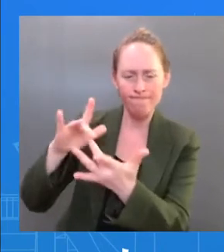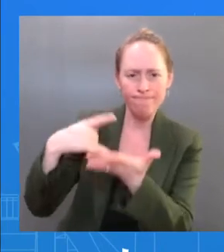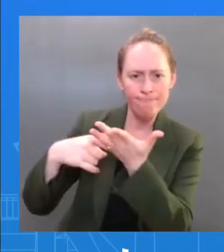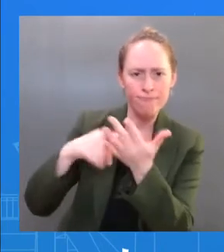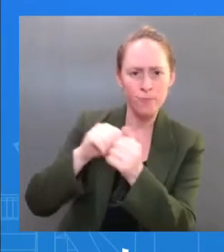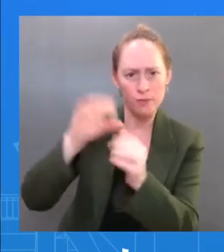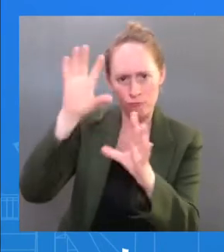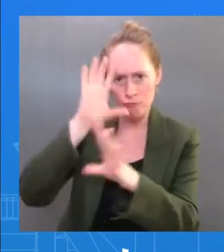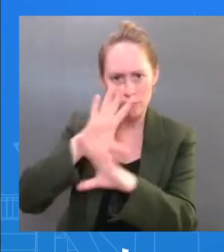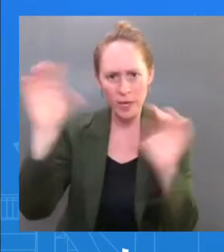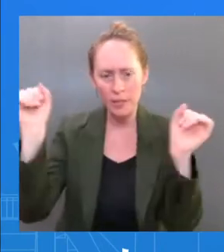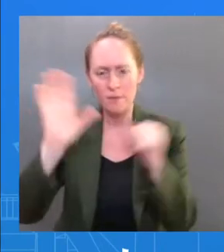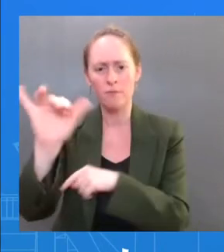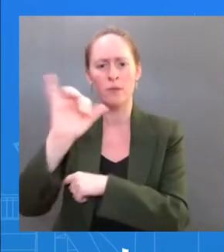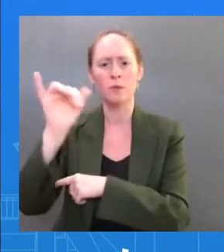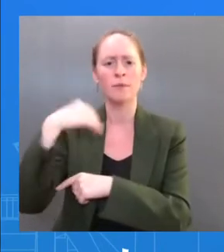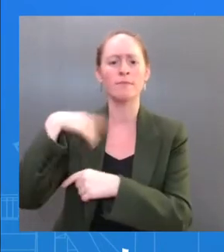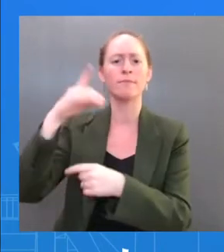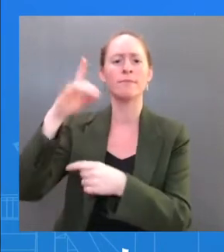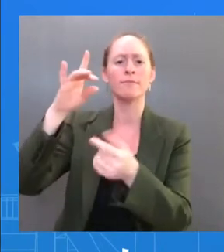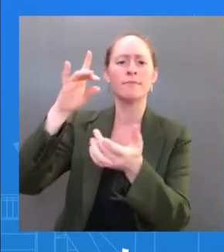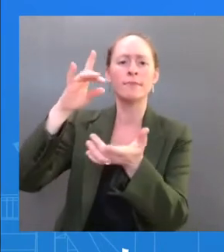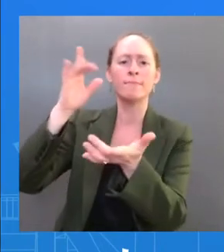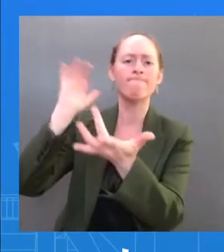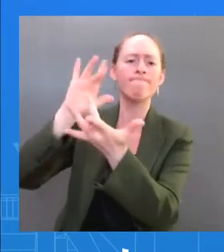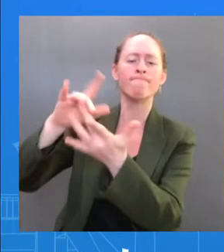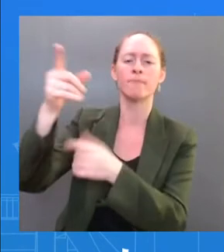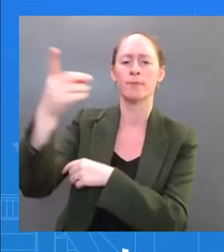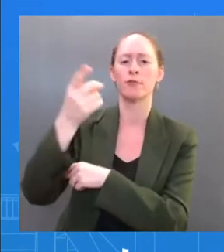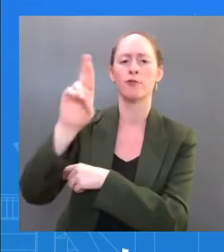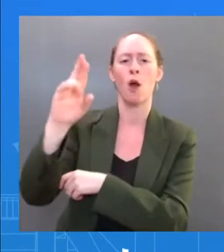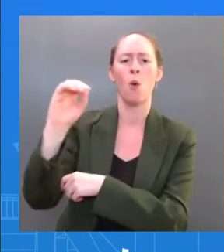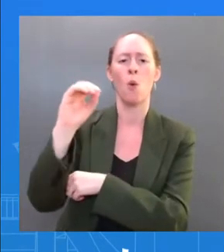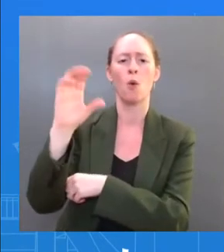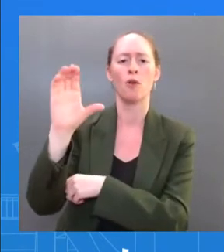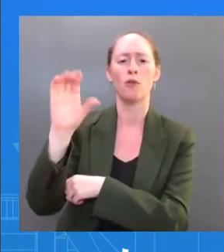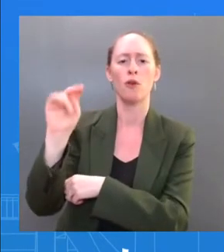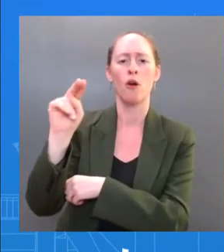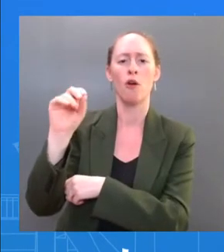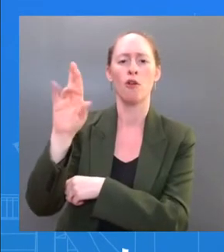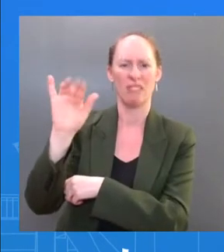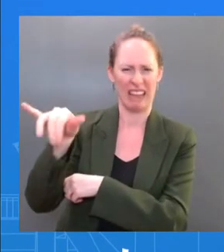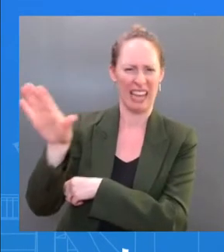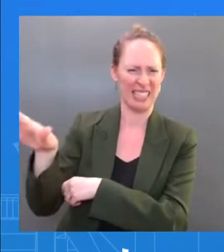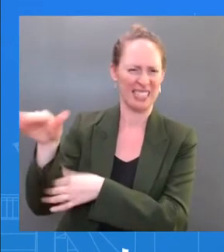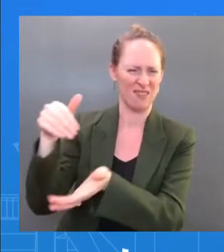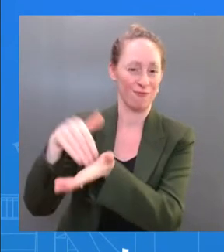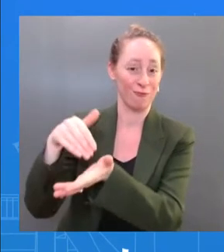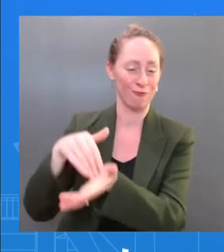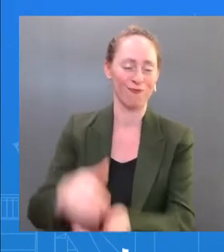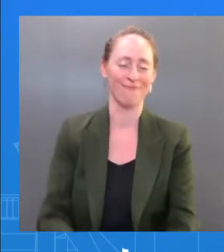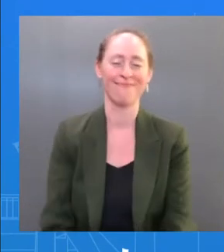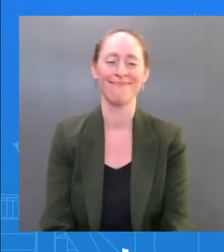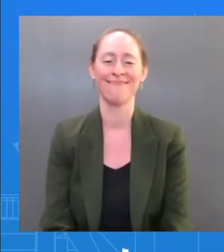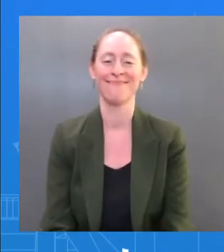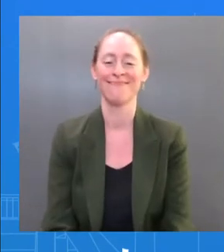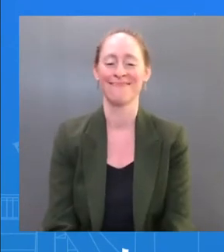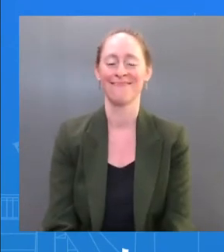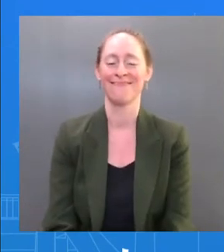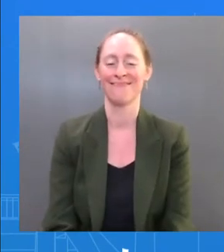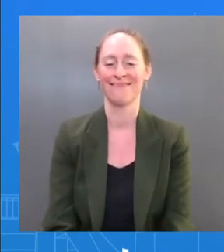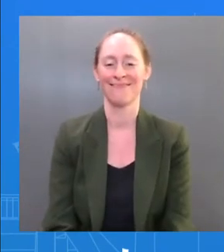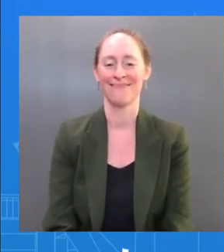physician. And I'm happy to share the readout of these conversations with you, and then I'm happy to take questions. In terms of my conversation with the President,